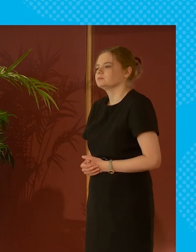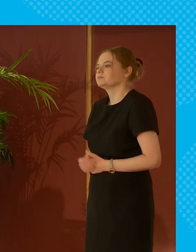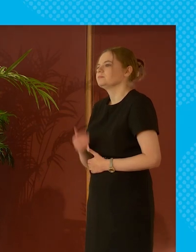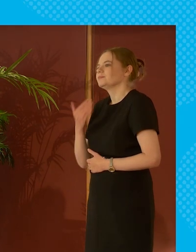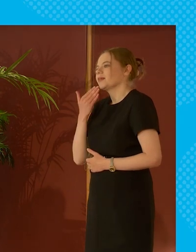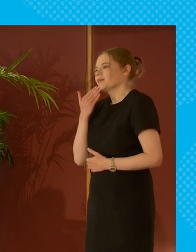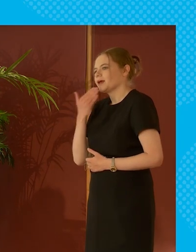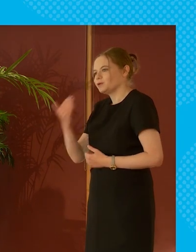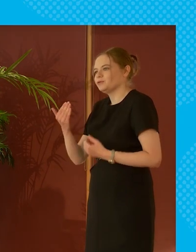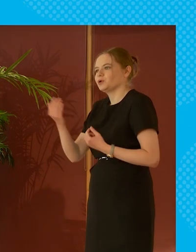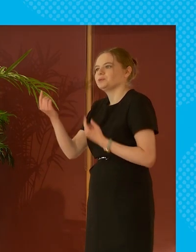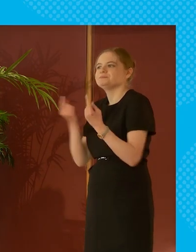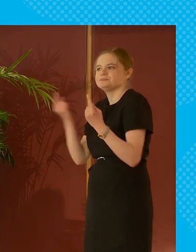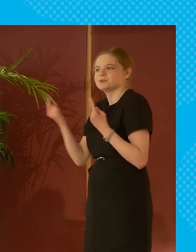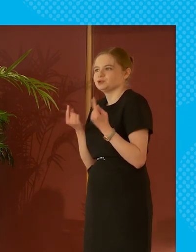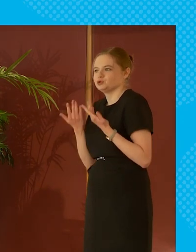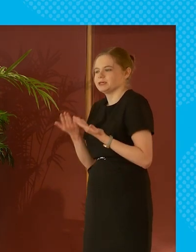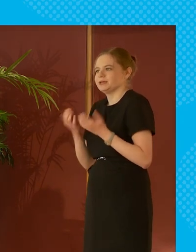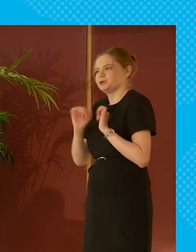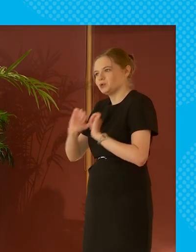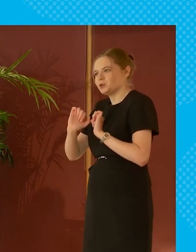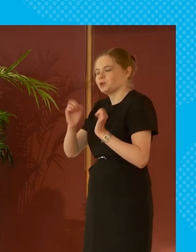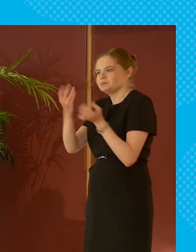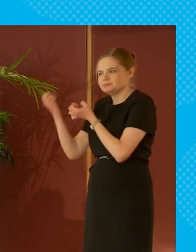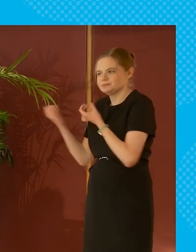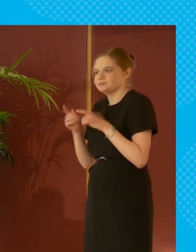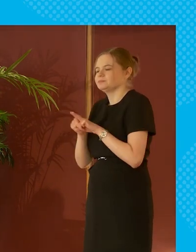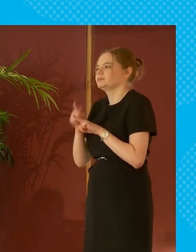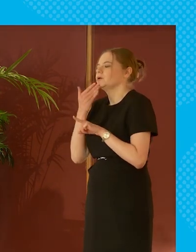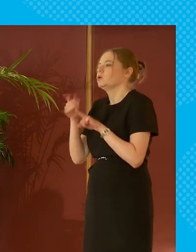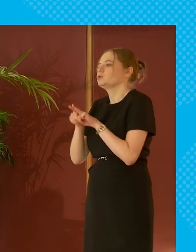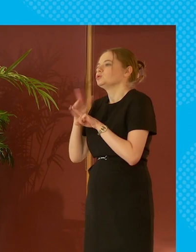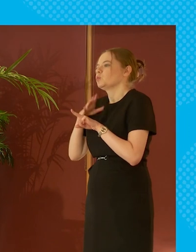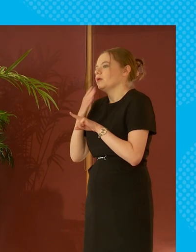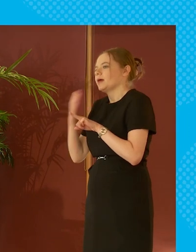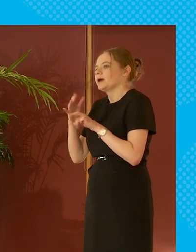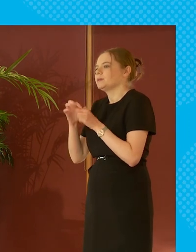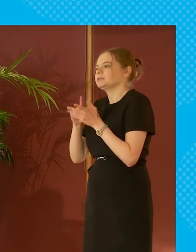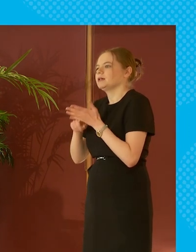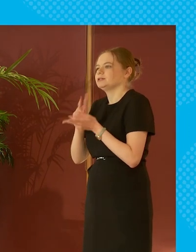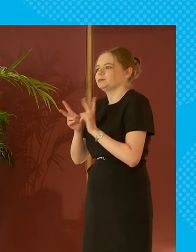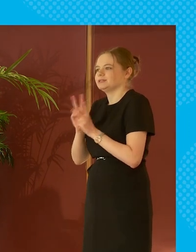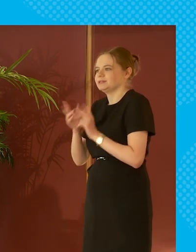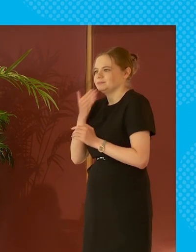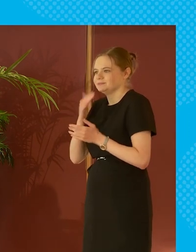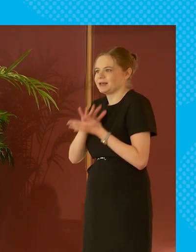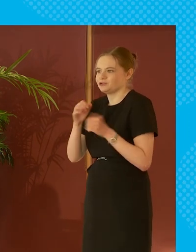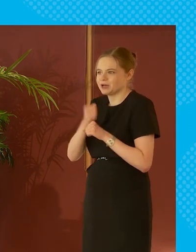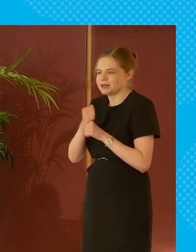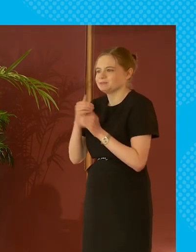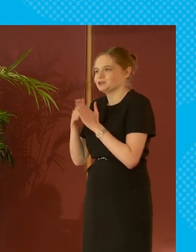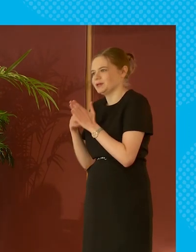thank you very much for coming along today and for your contributions i would also like to thank our bsl interpreters